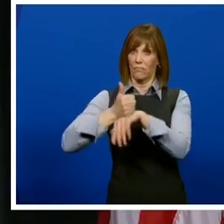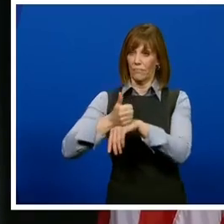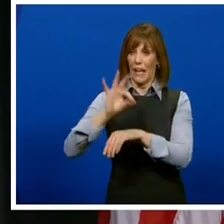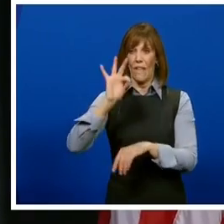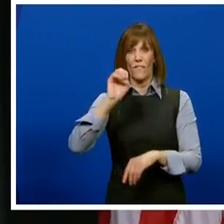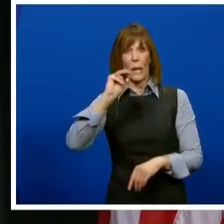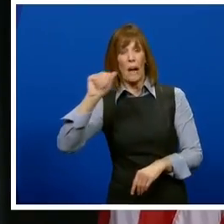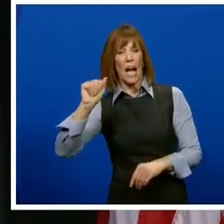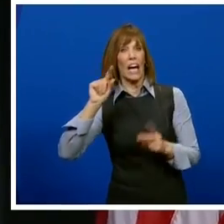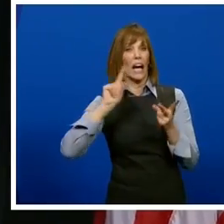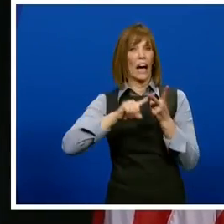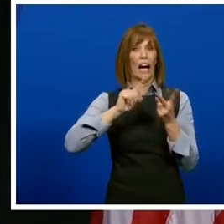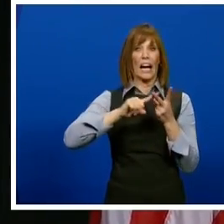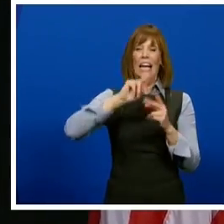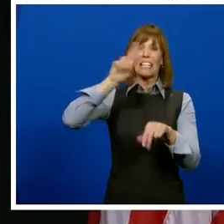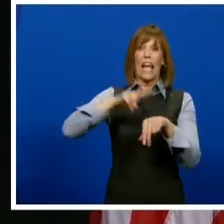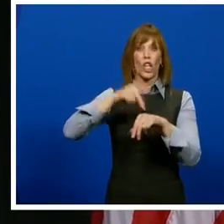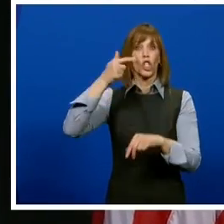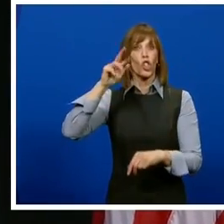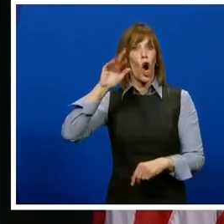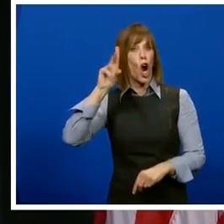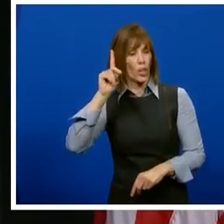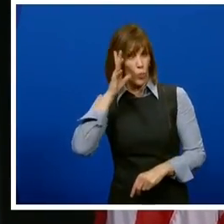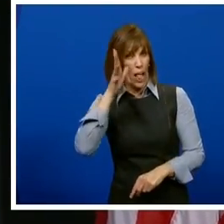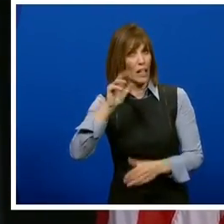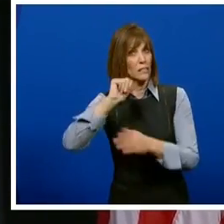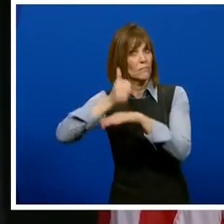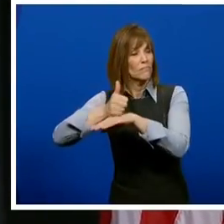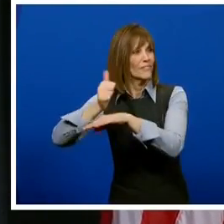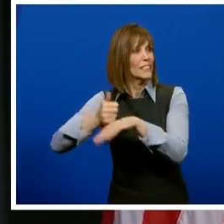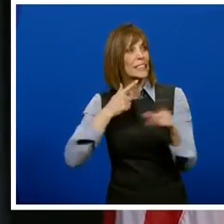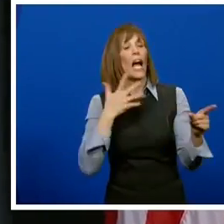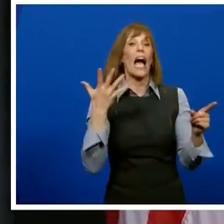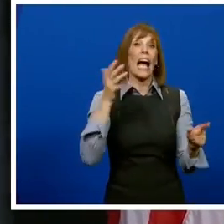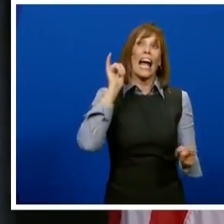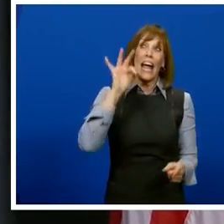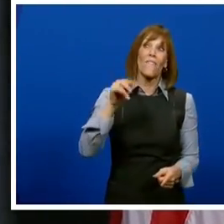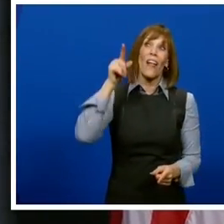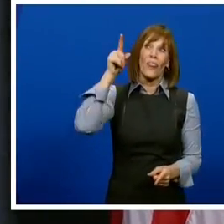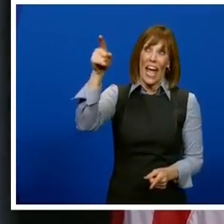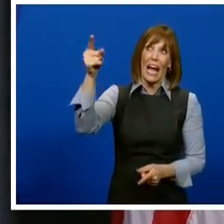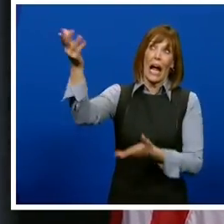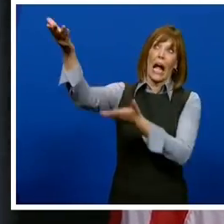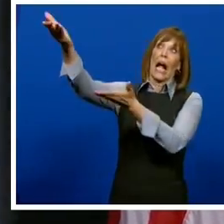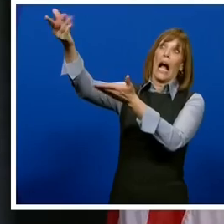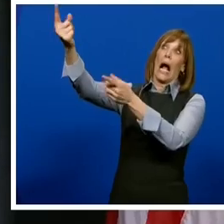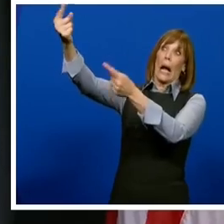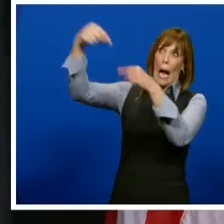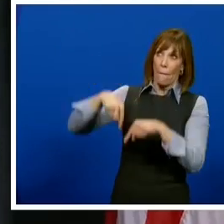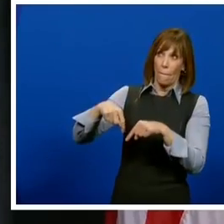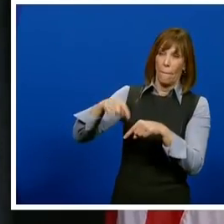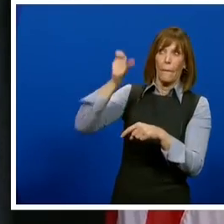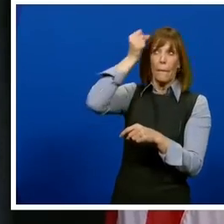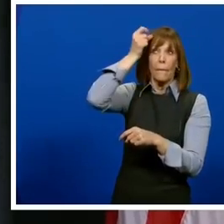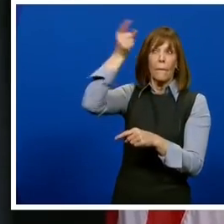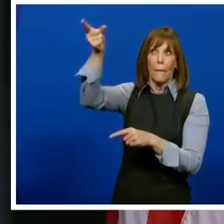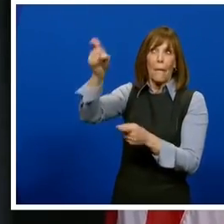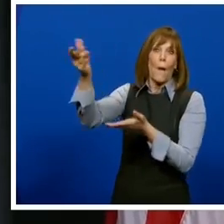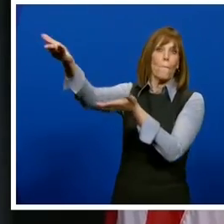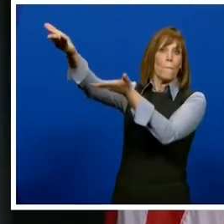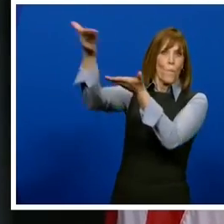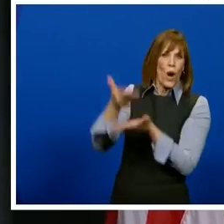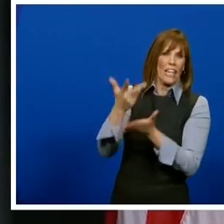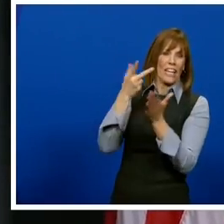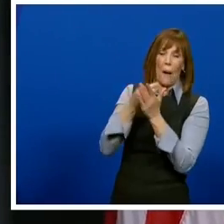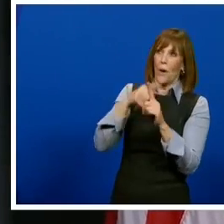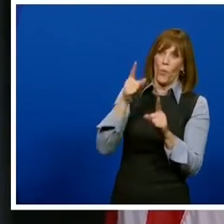vaccination clinics in Iowa? When do you expect that? Yeah. Well, we said if they bring the vaccine with them, we would figure out a way to make that happen tomorrow. But that's not